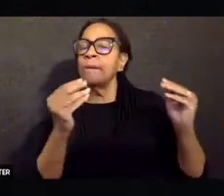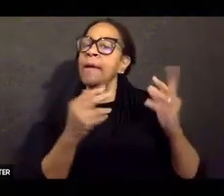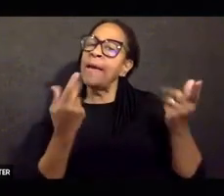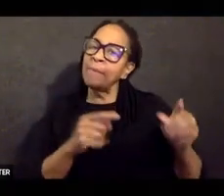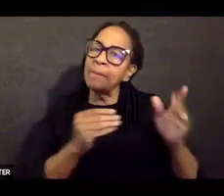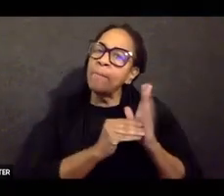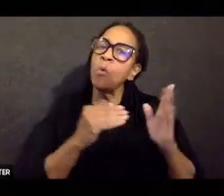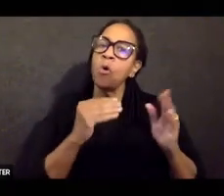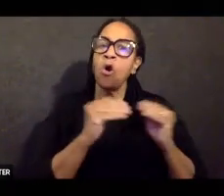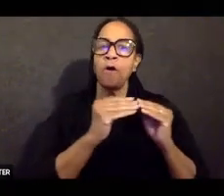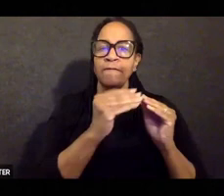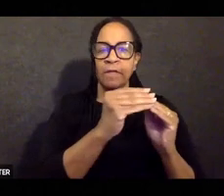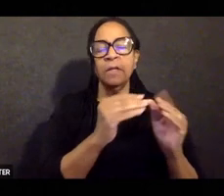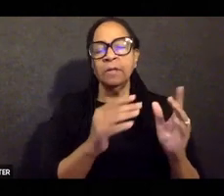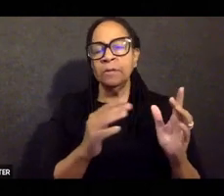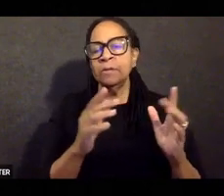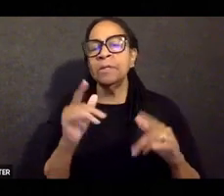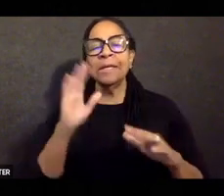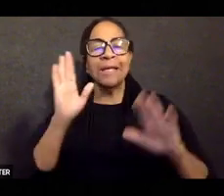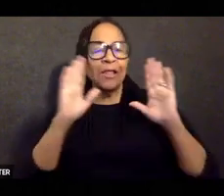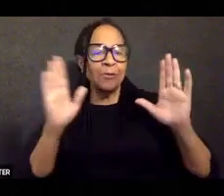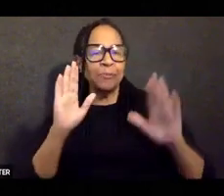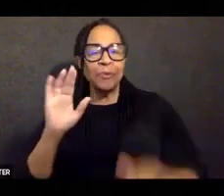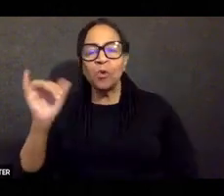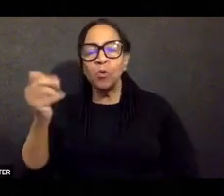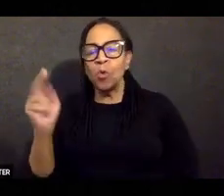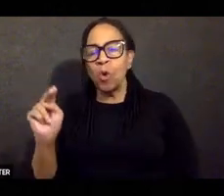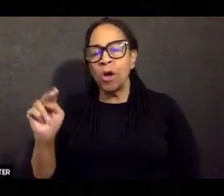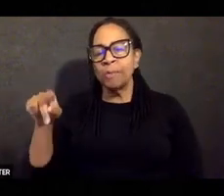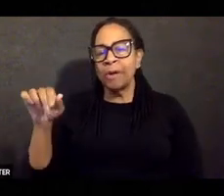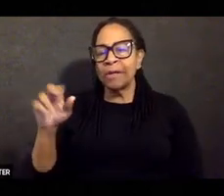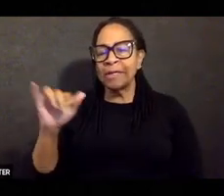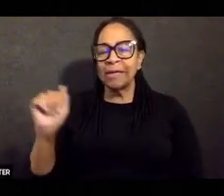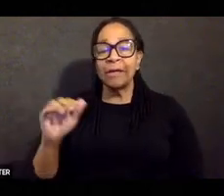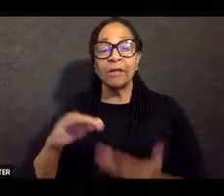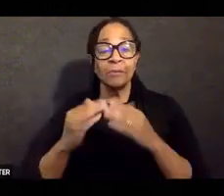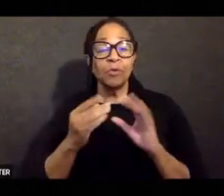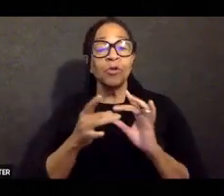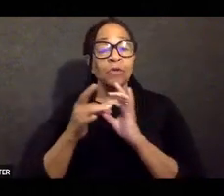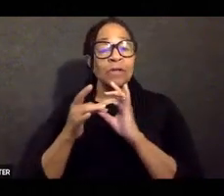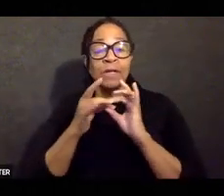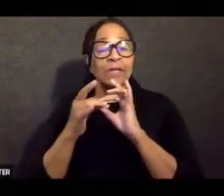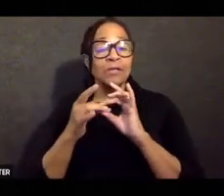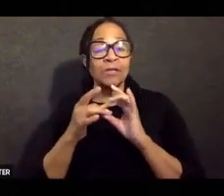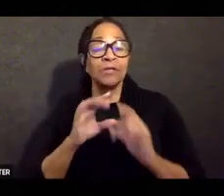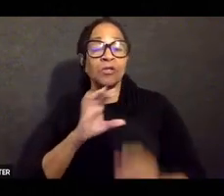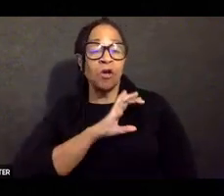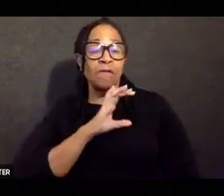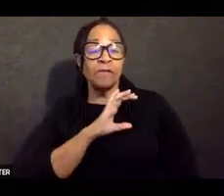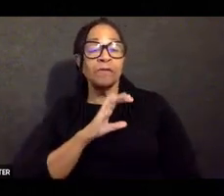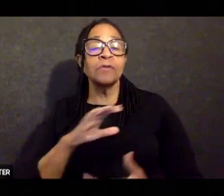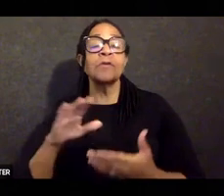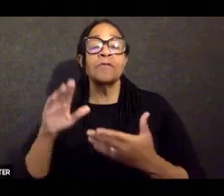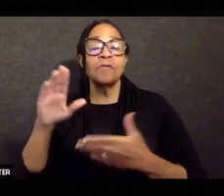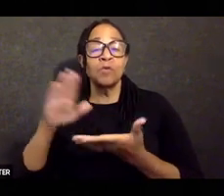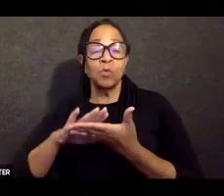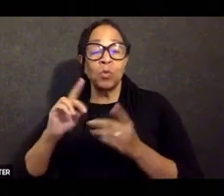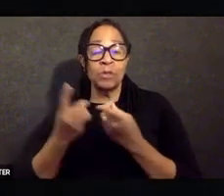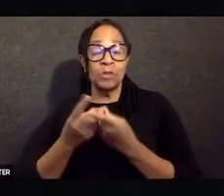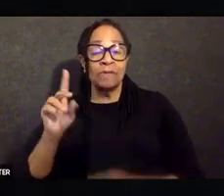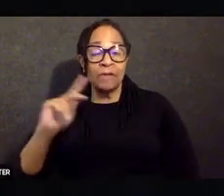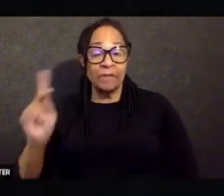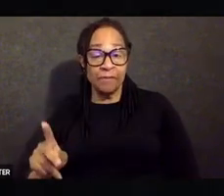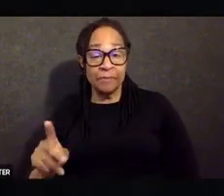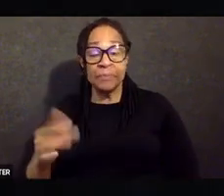likely. Greetings, my name is Juan Parrilla, Community Relations Officer for the Office of School Safety with the School District of Philadelphia.